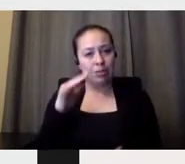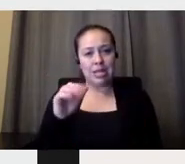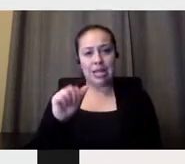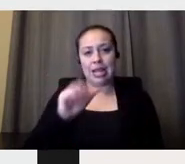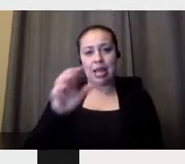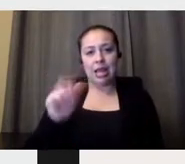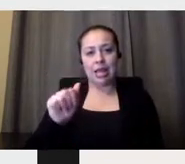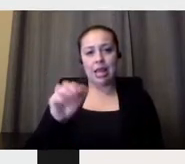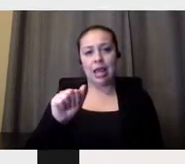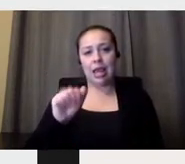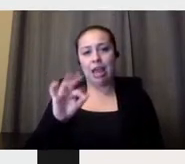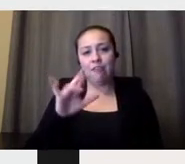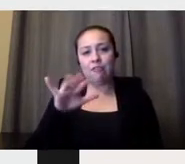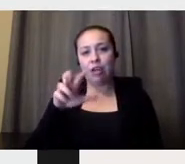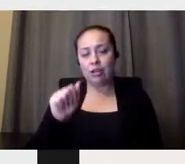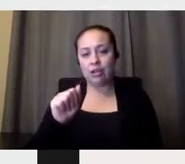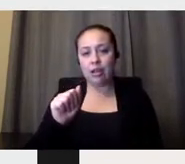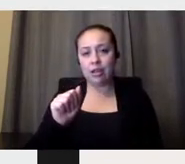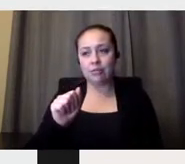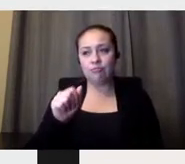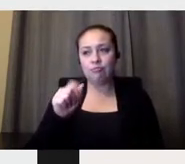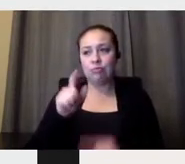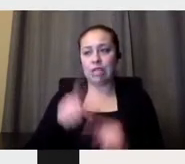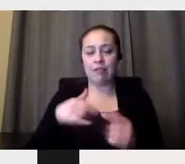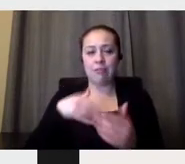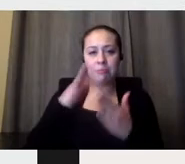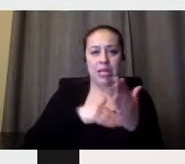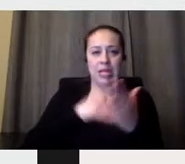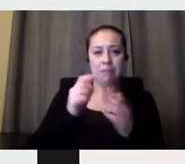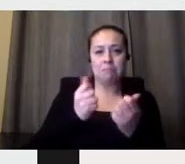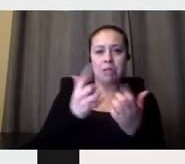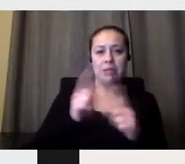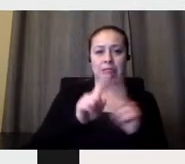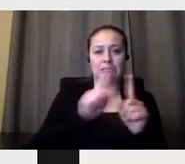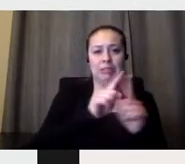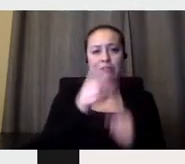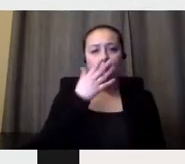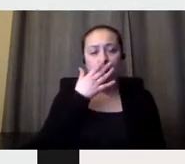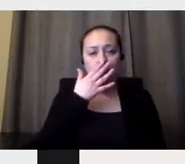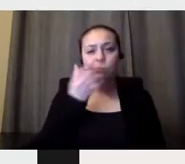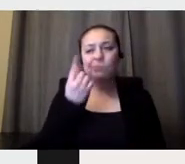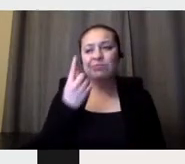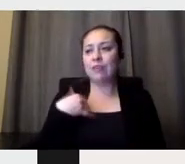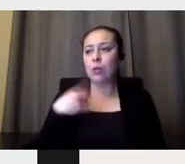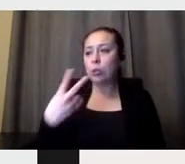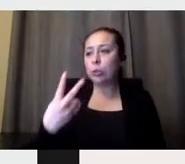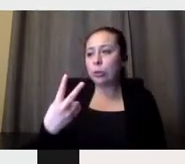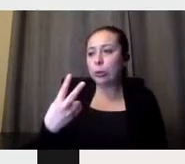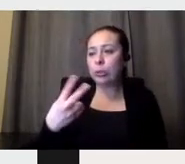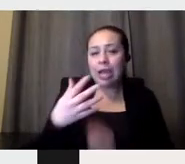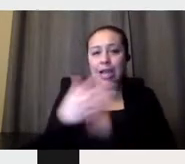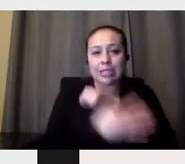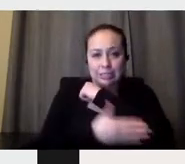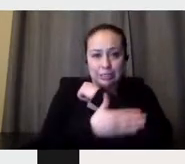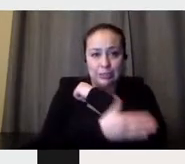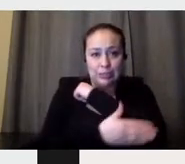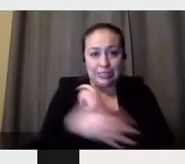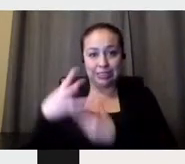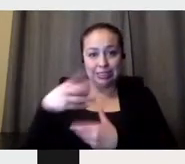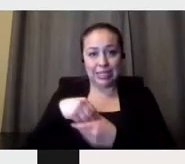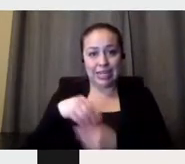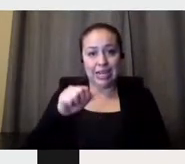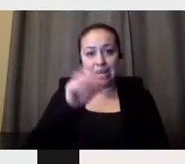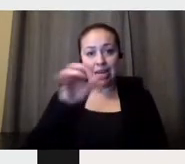paint many colors. We got two countries of Africa, but we got almost the whole